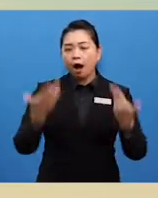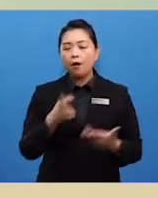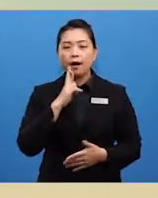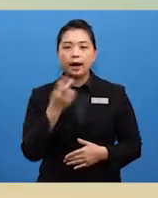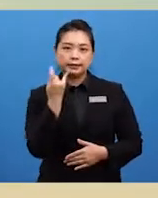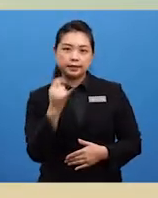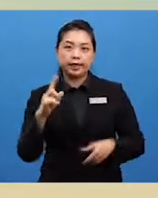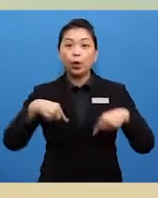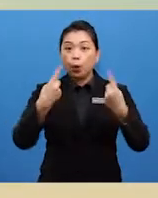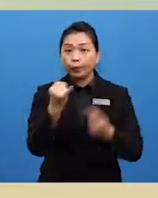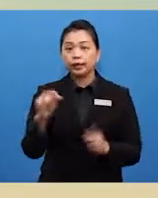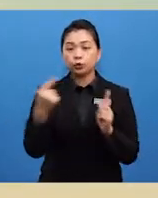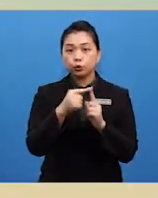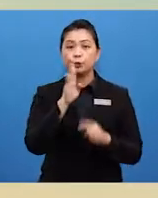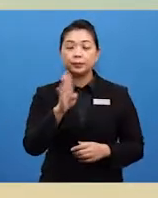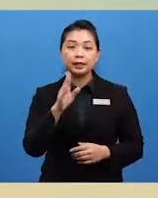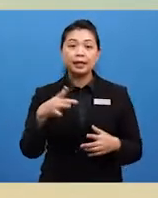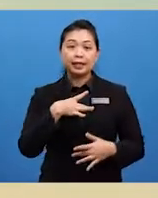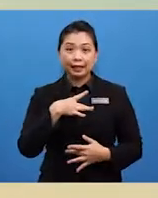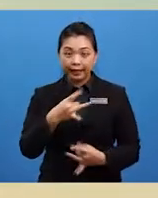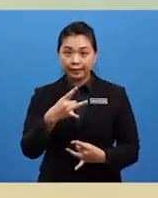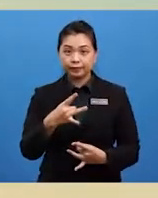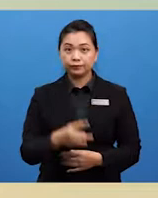and how are they going to be like.